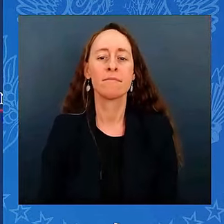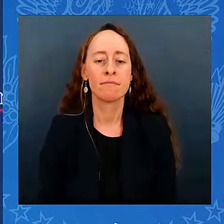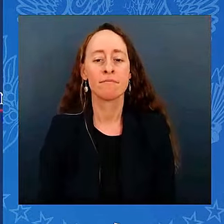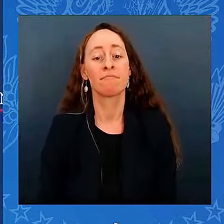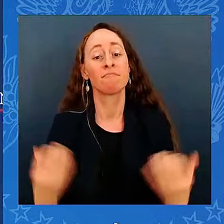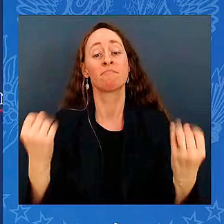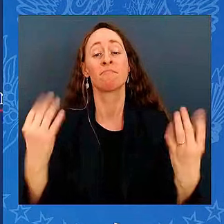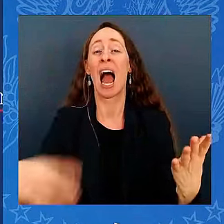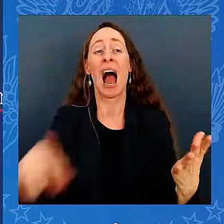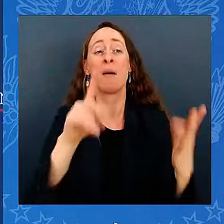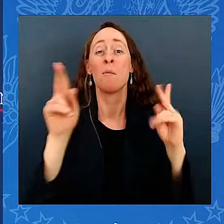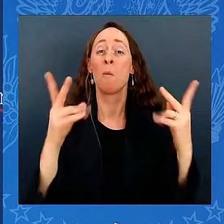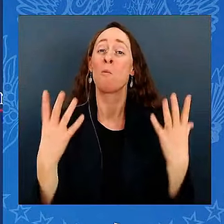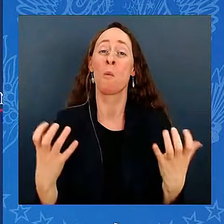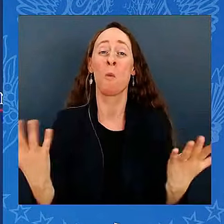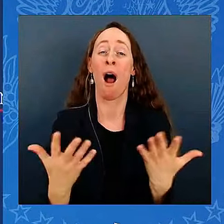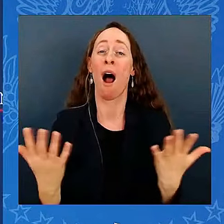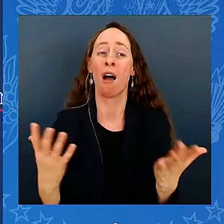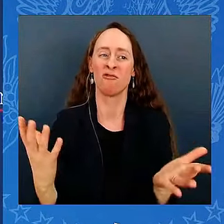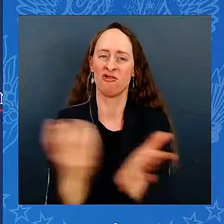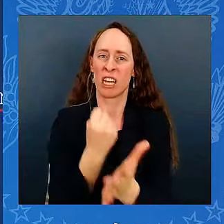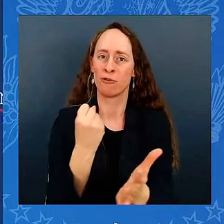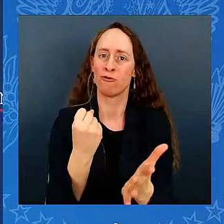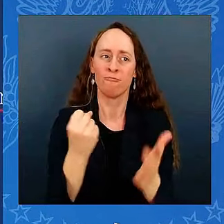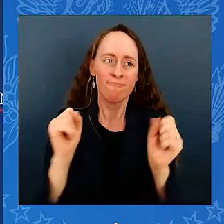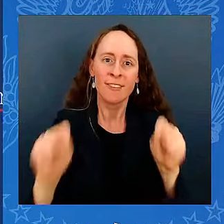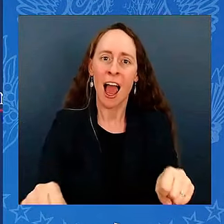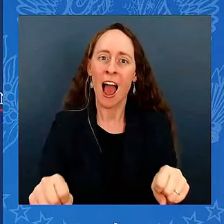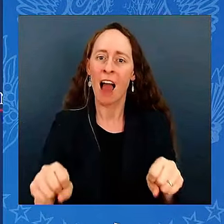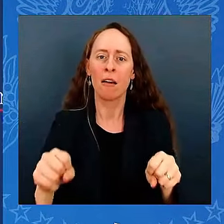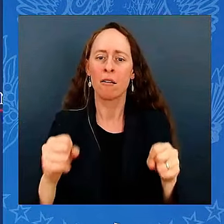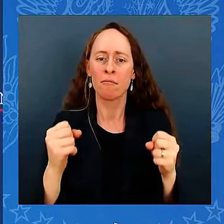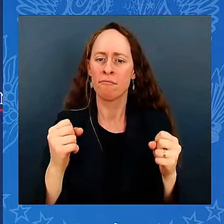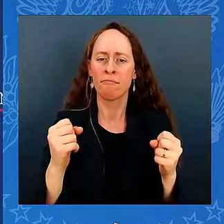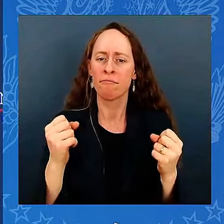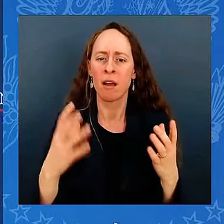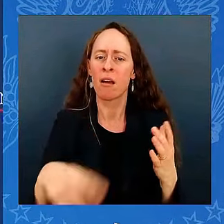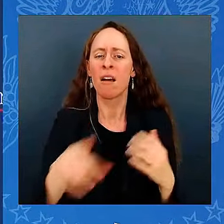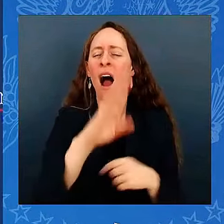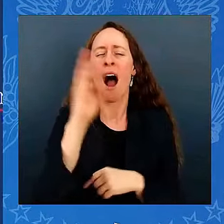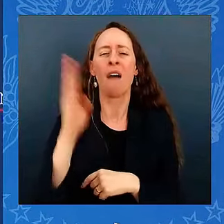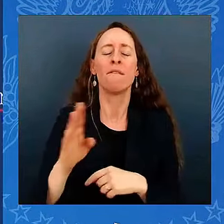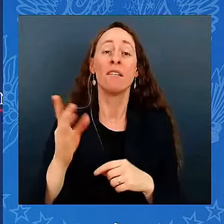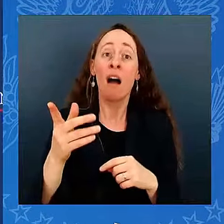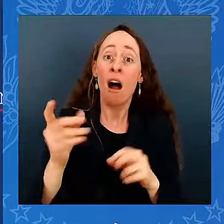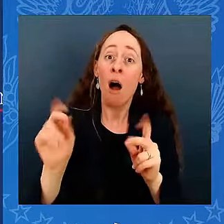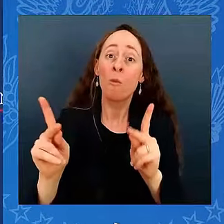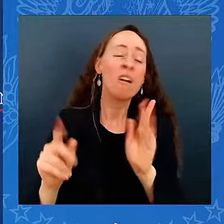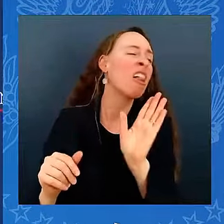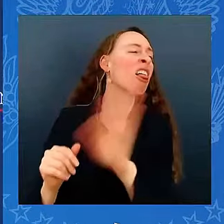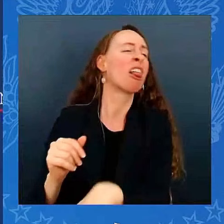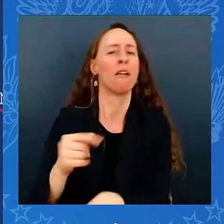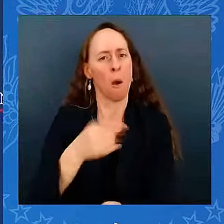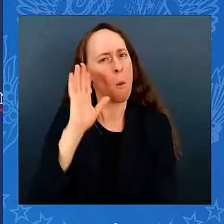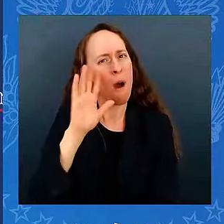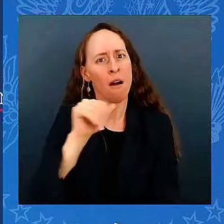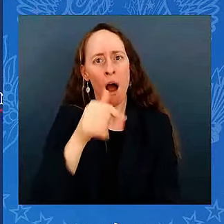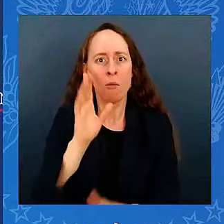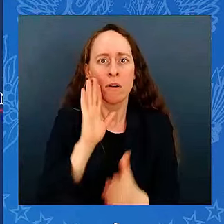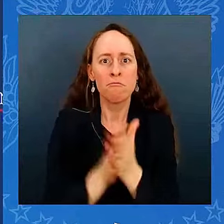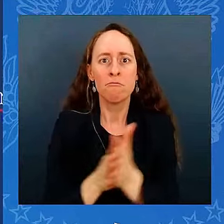ever, ever, ever let the country down. Give them a full chance. And watch them lift us up to end this possibility.